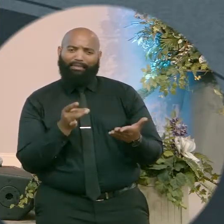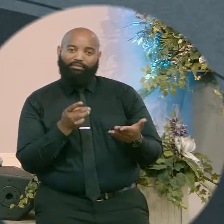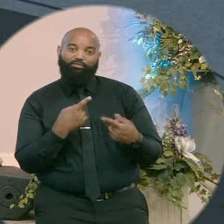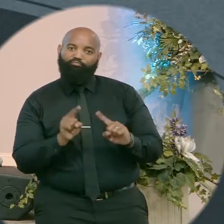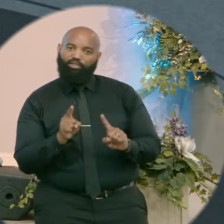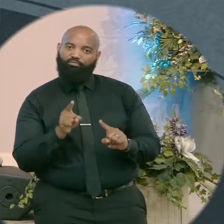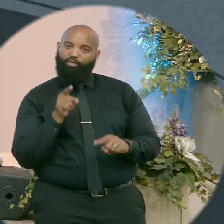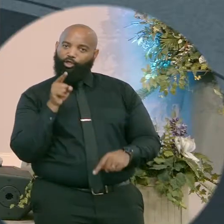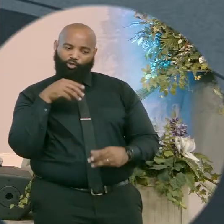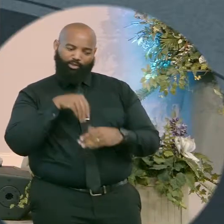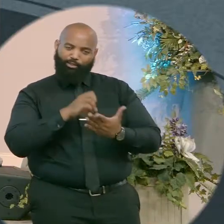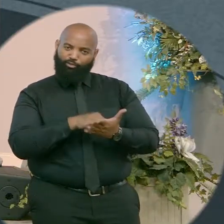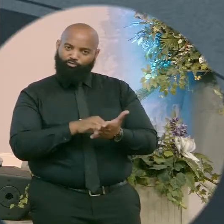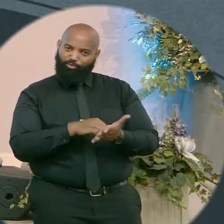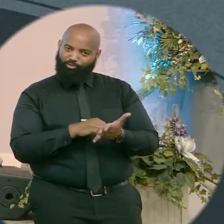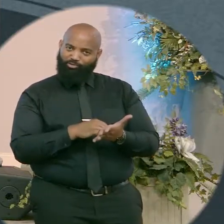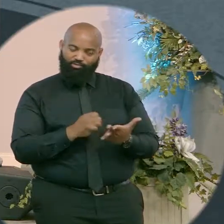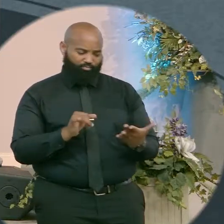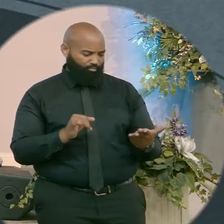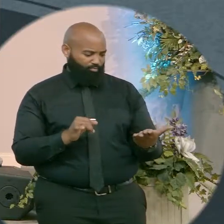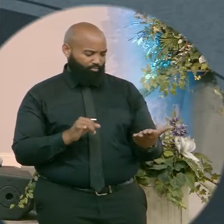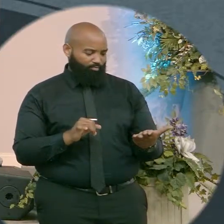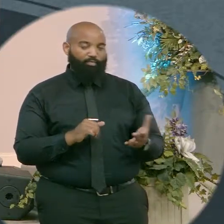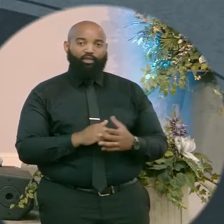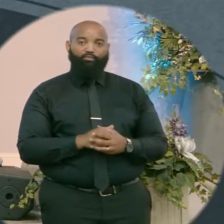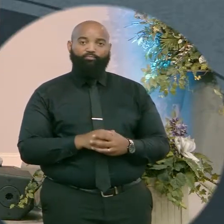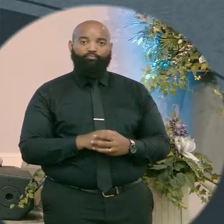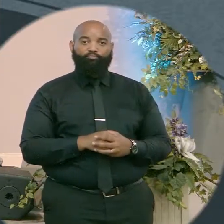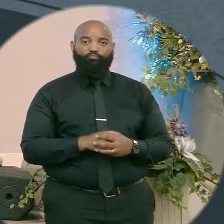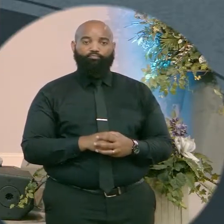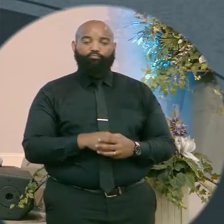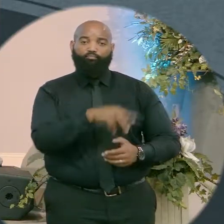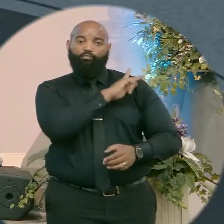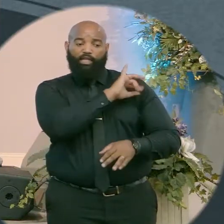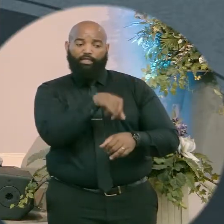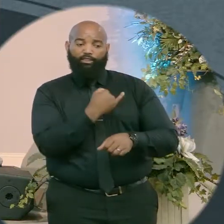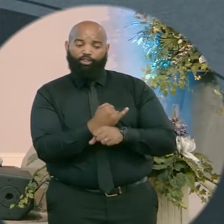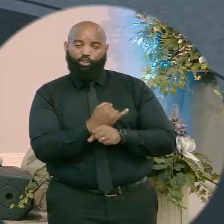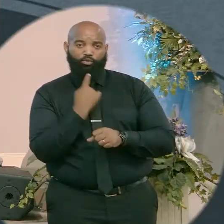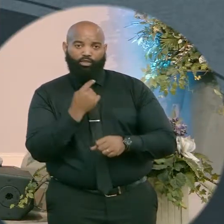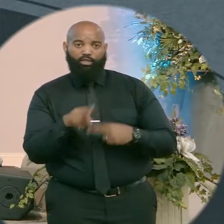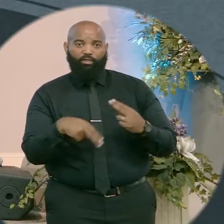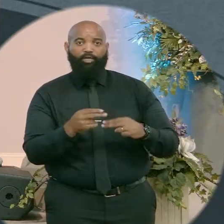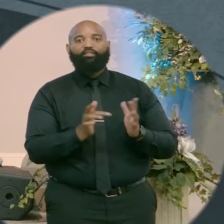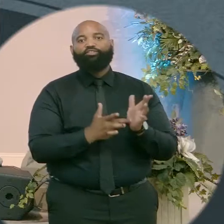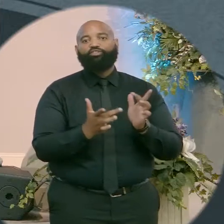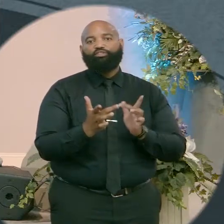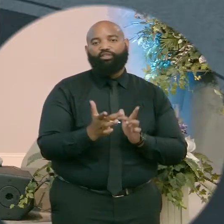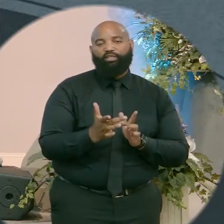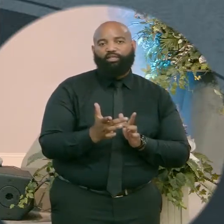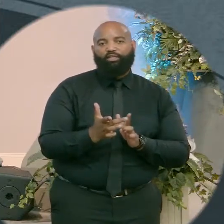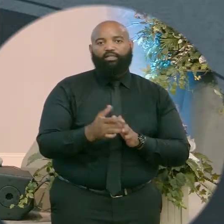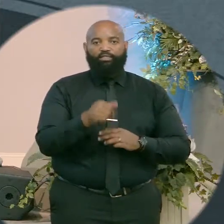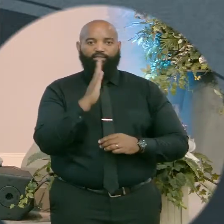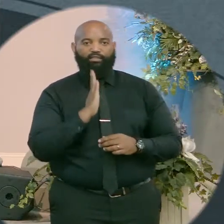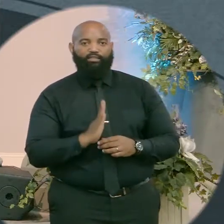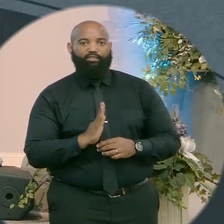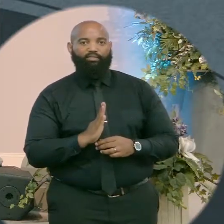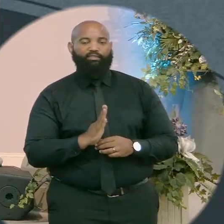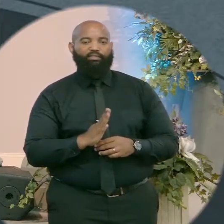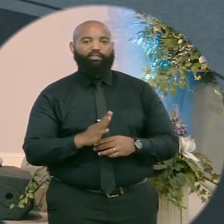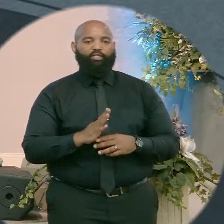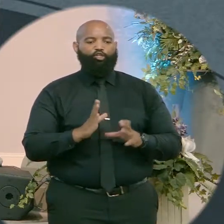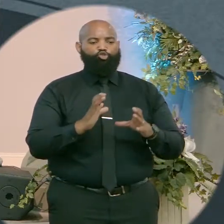This wasn't just a coincidence. As I heard Kyle talking about, Pastor Kyle talking about Jesus making, I God literally taking